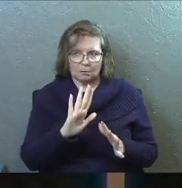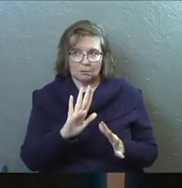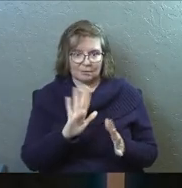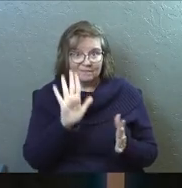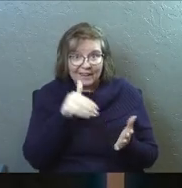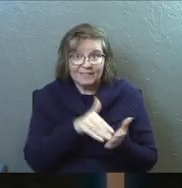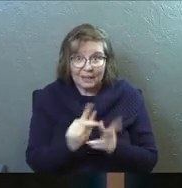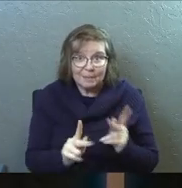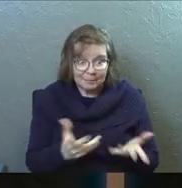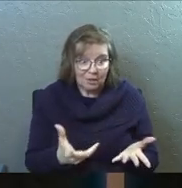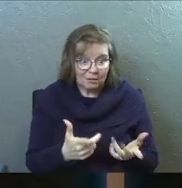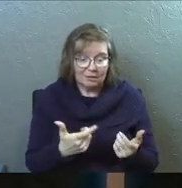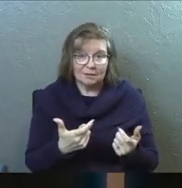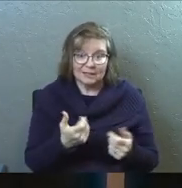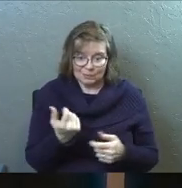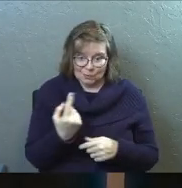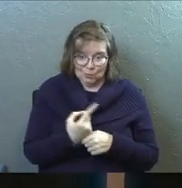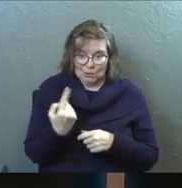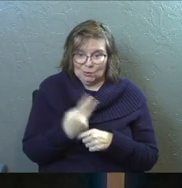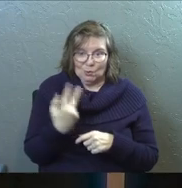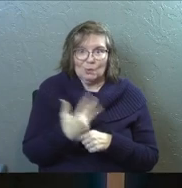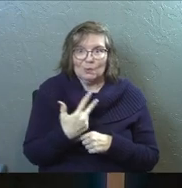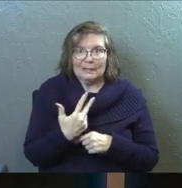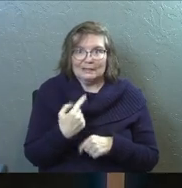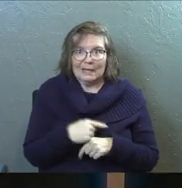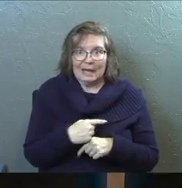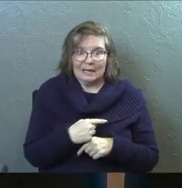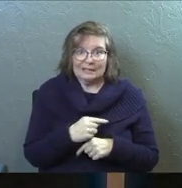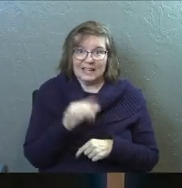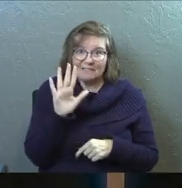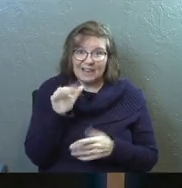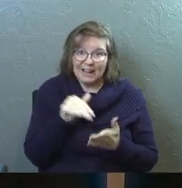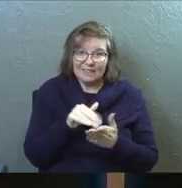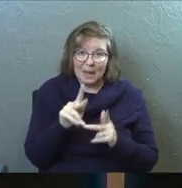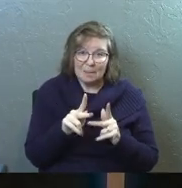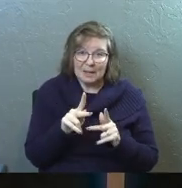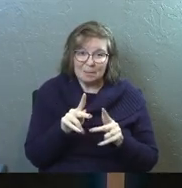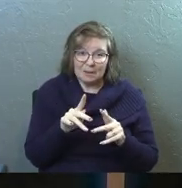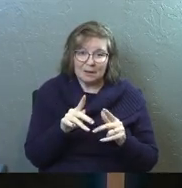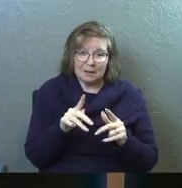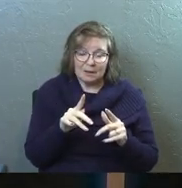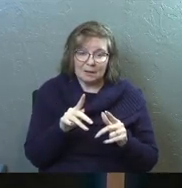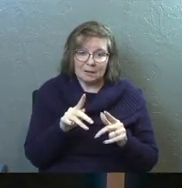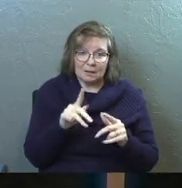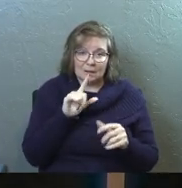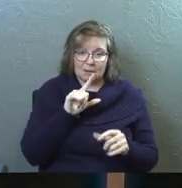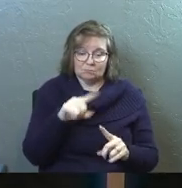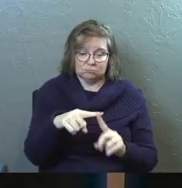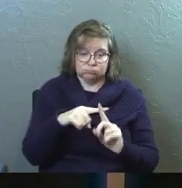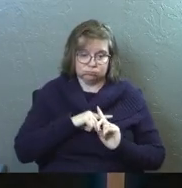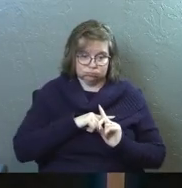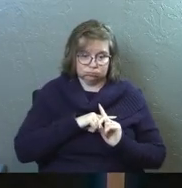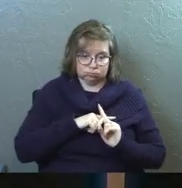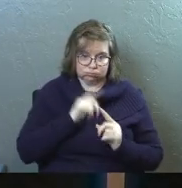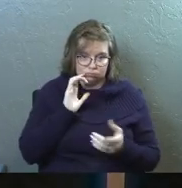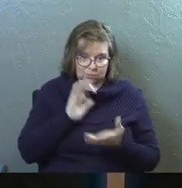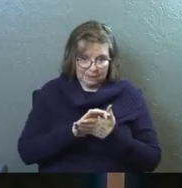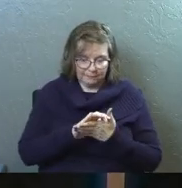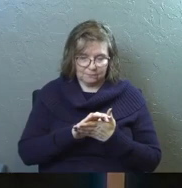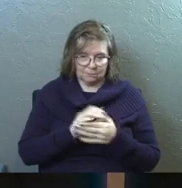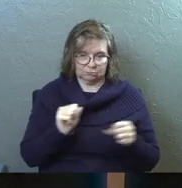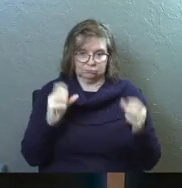5,000 people. Like, this has been a couple days. And all of these people have been added. And I feel like a thing that I noticed,